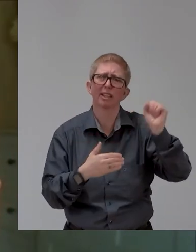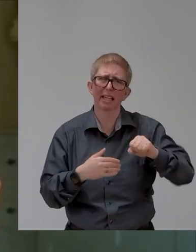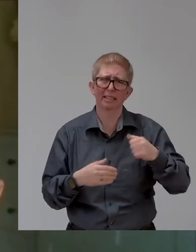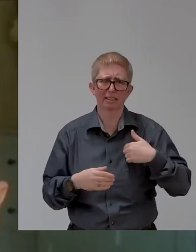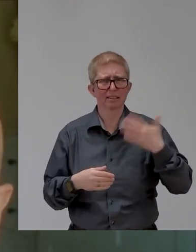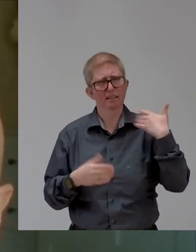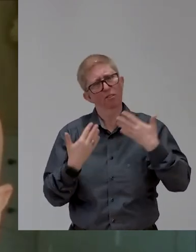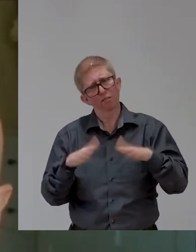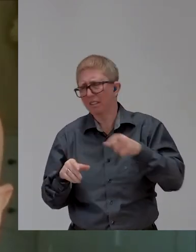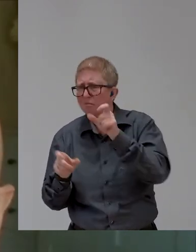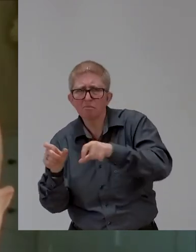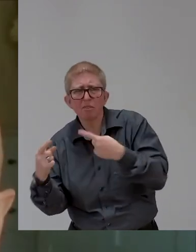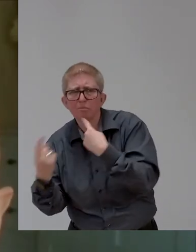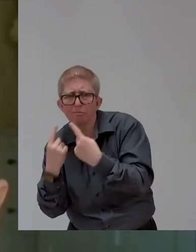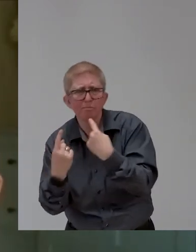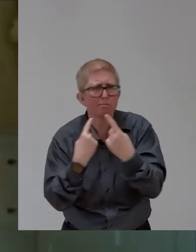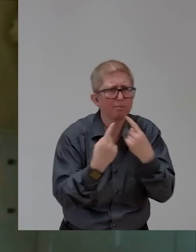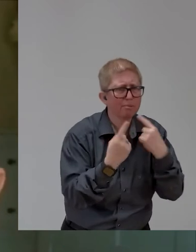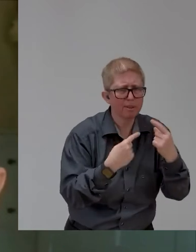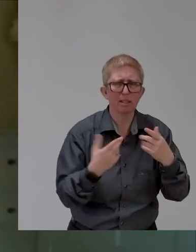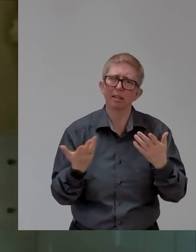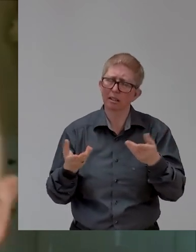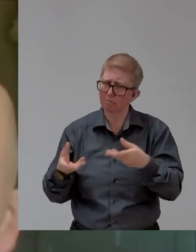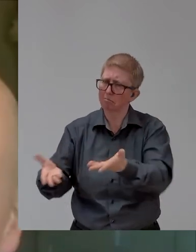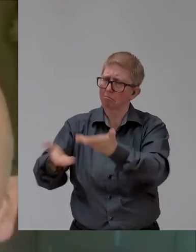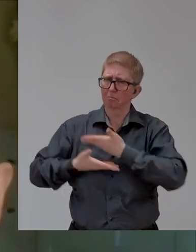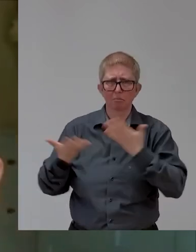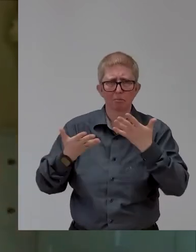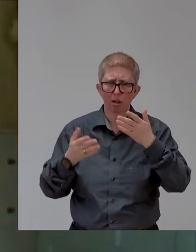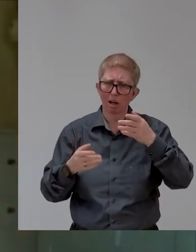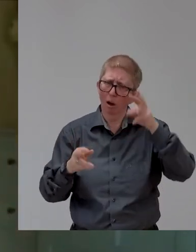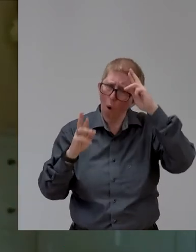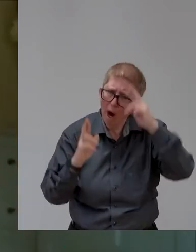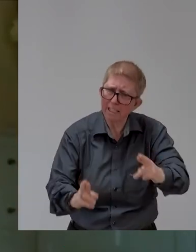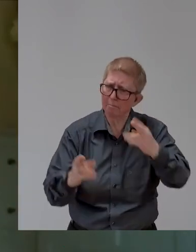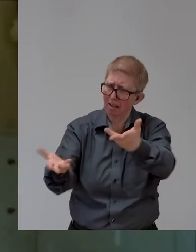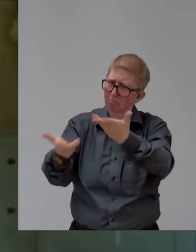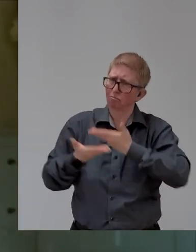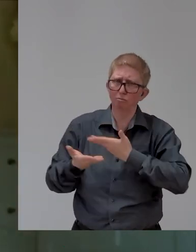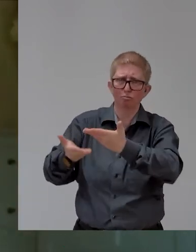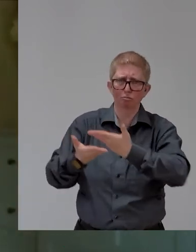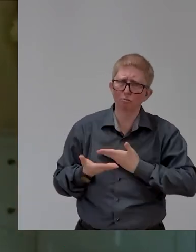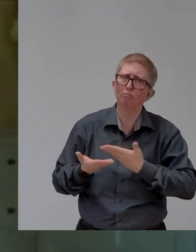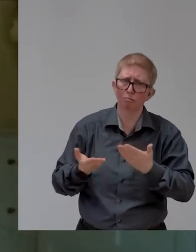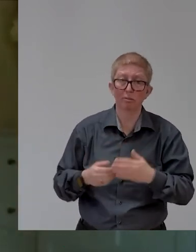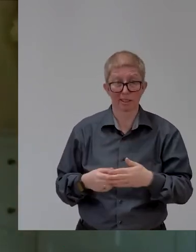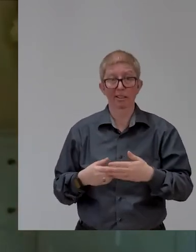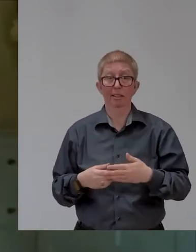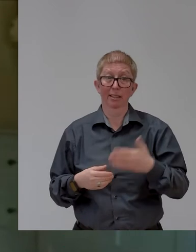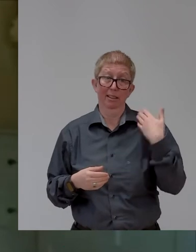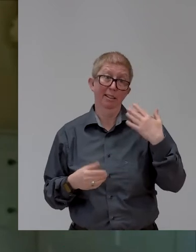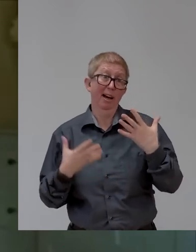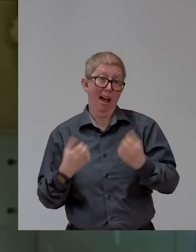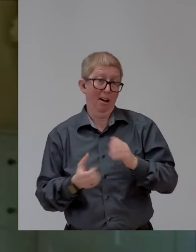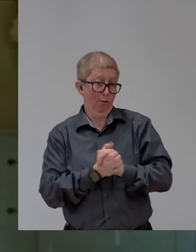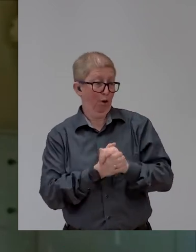who, um, you know, I've known for a long time in my career and it wouldn't be fair to mention him, but, uh, he called me up when I was in the hospital and we hadn't spoken for